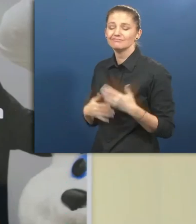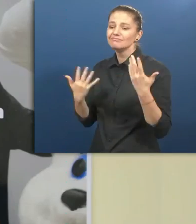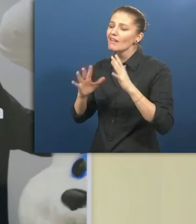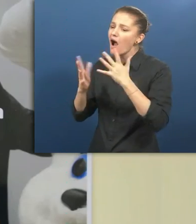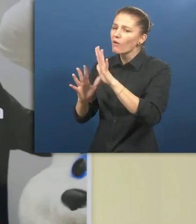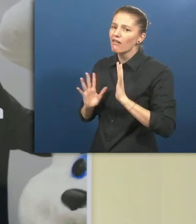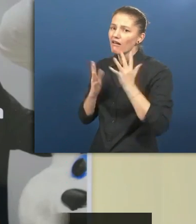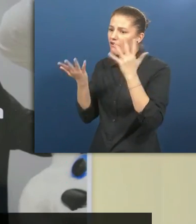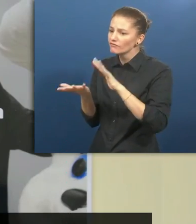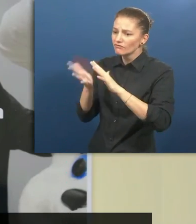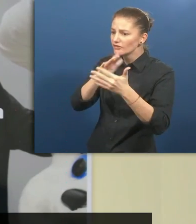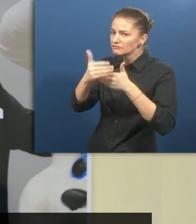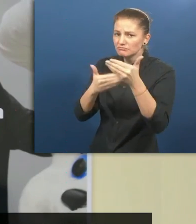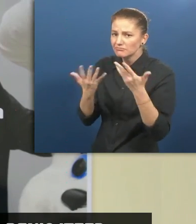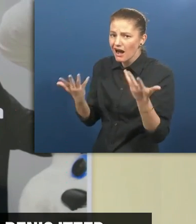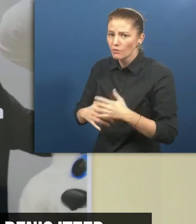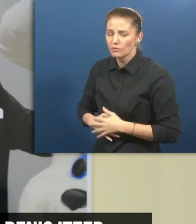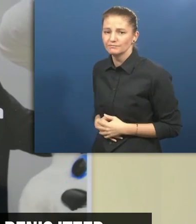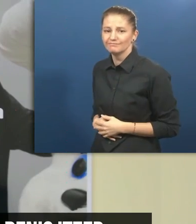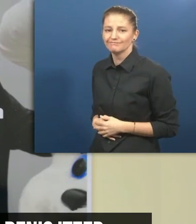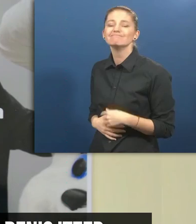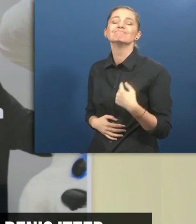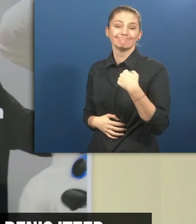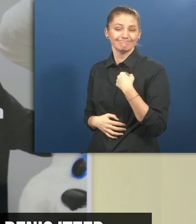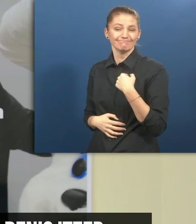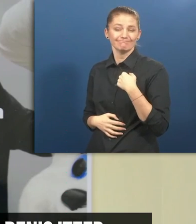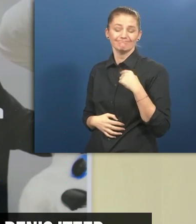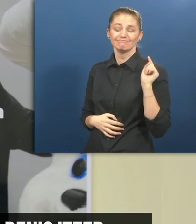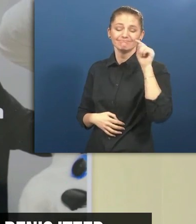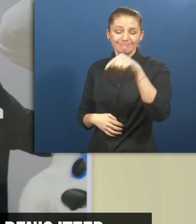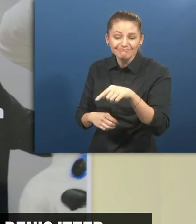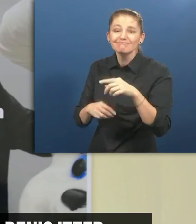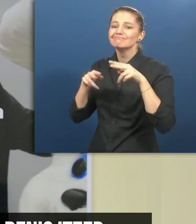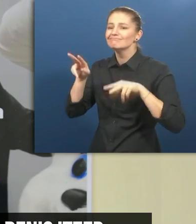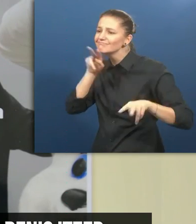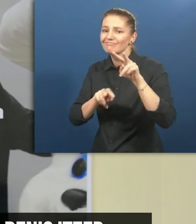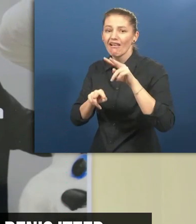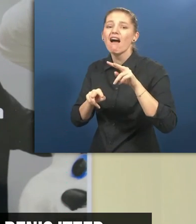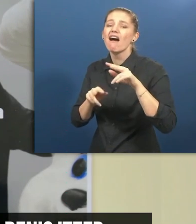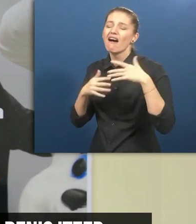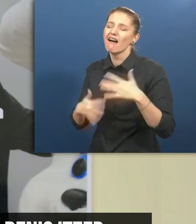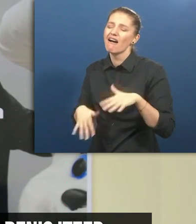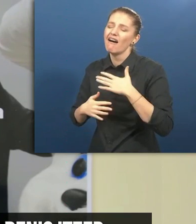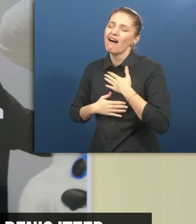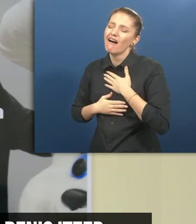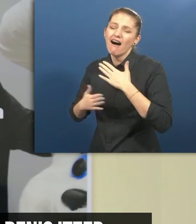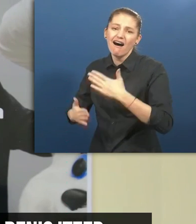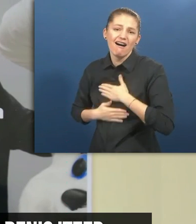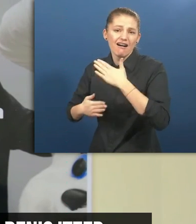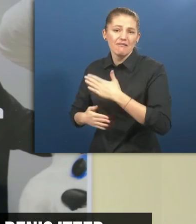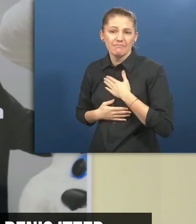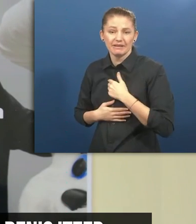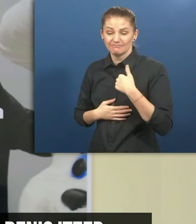When I came, we were very happy with my mom. They interviewed me and, with the help of the interpreter,